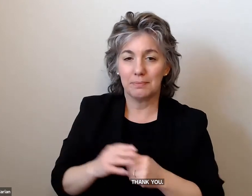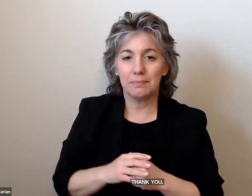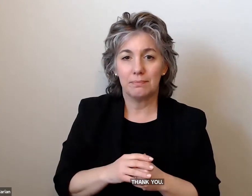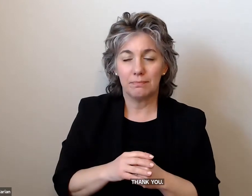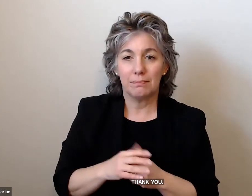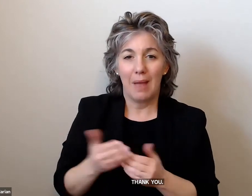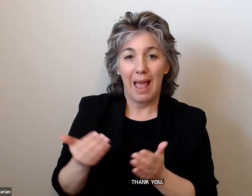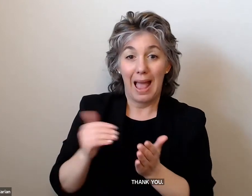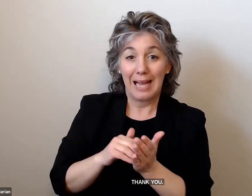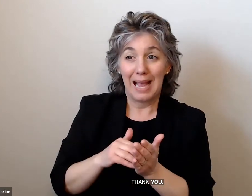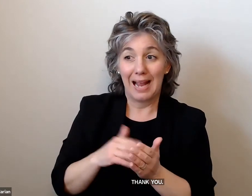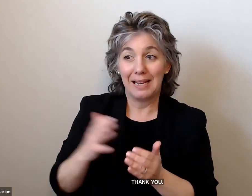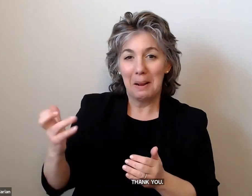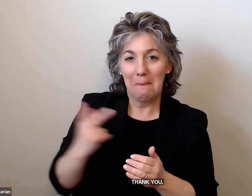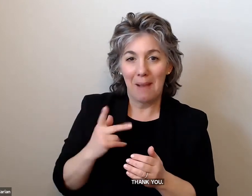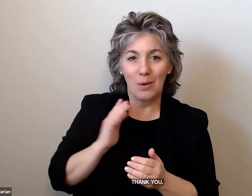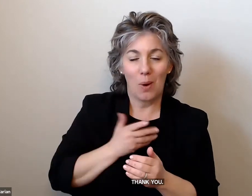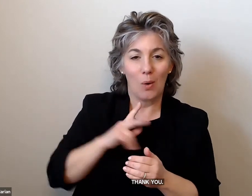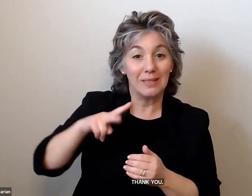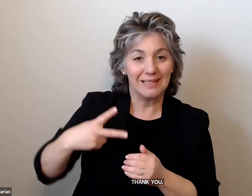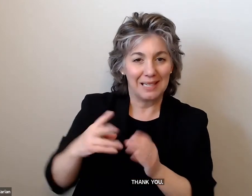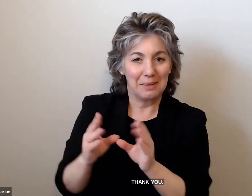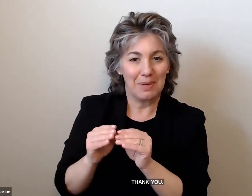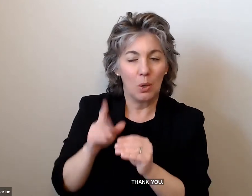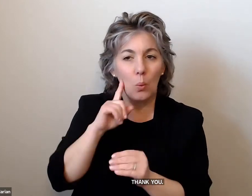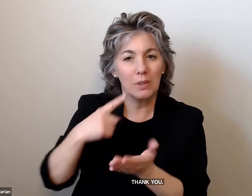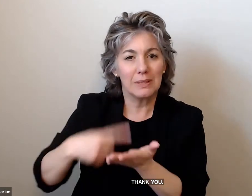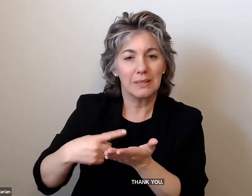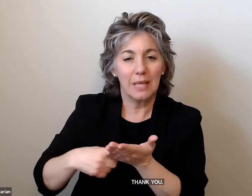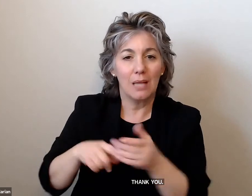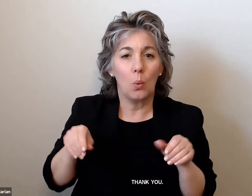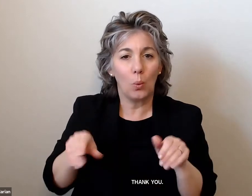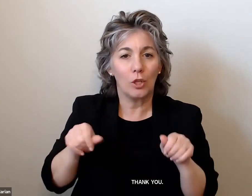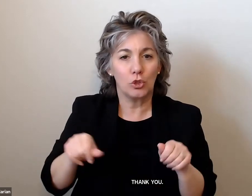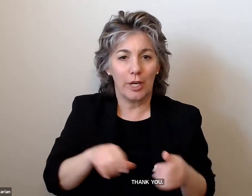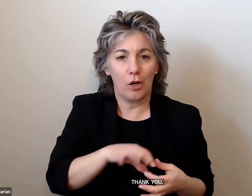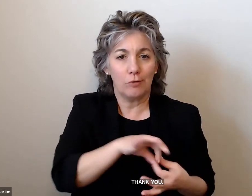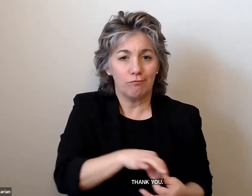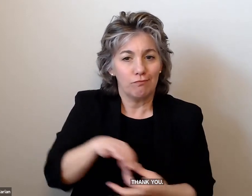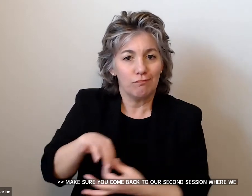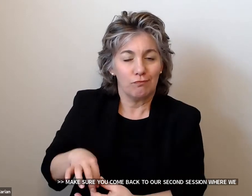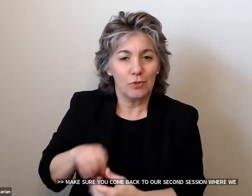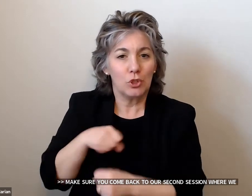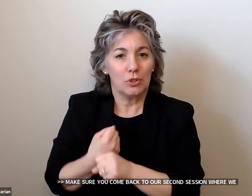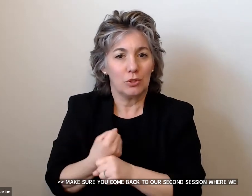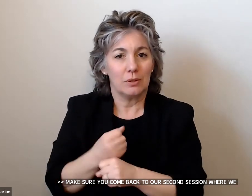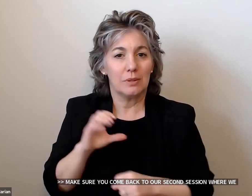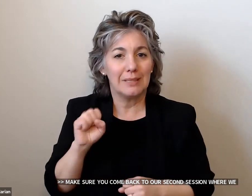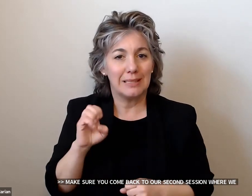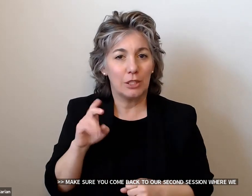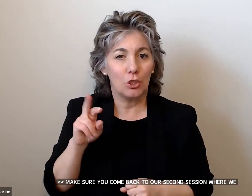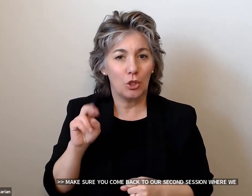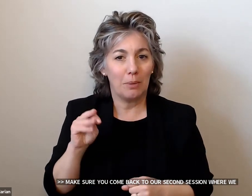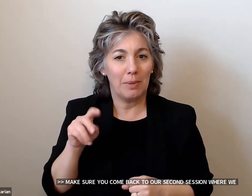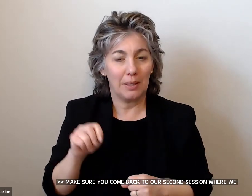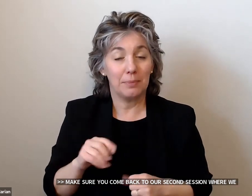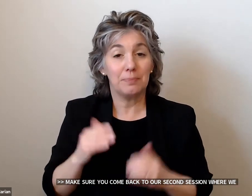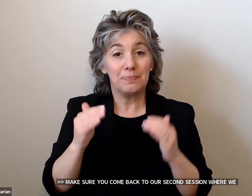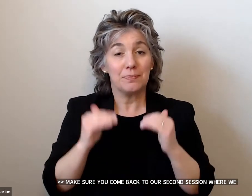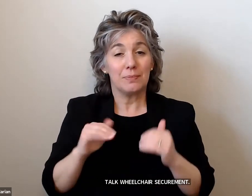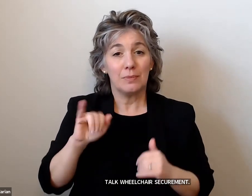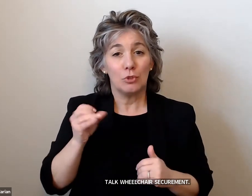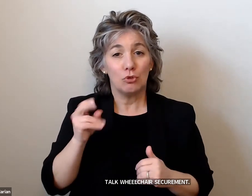please make sure you come back to our second session where we'll talk about wheelchair securement. Our next comment will be from Jonathan Katz